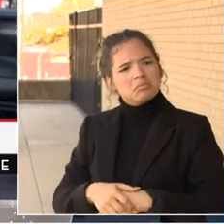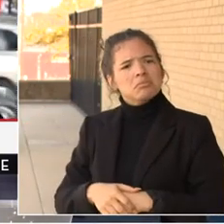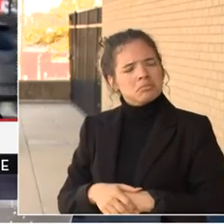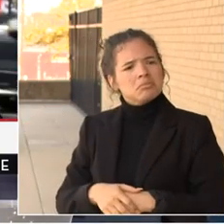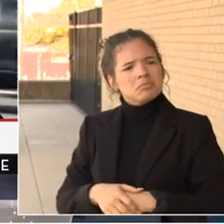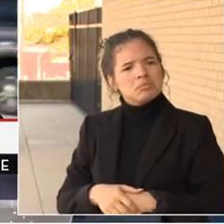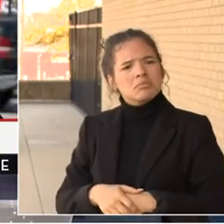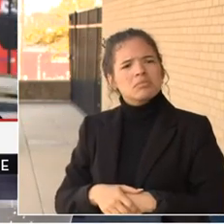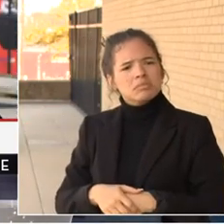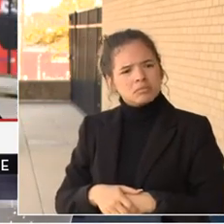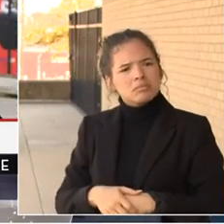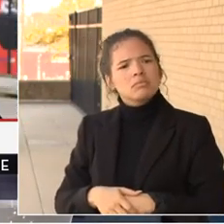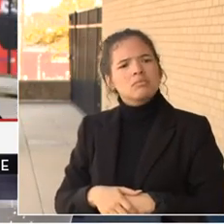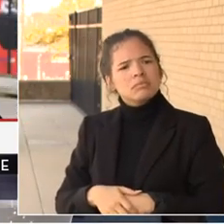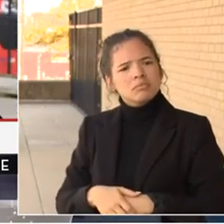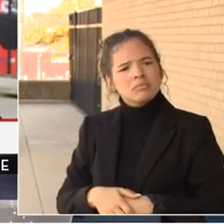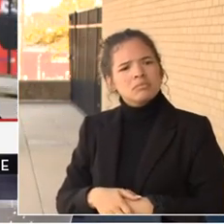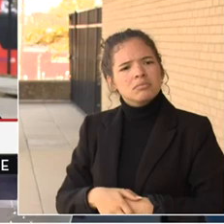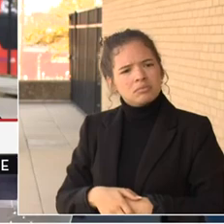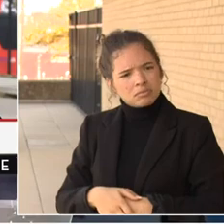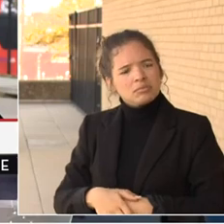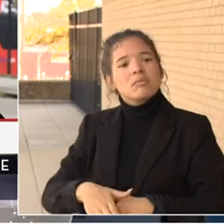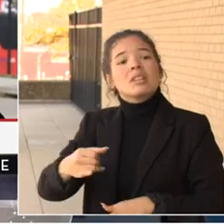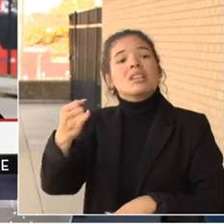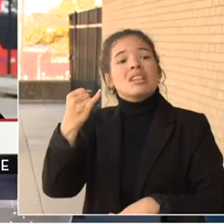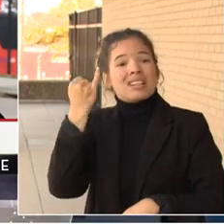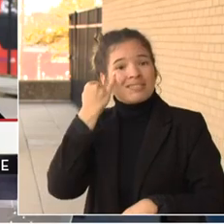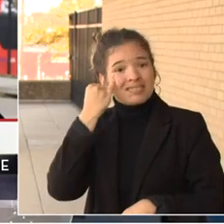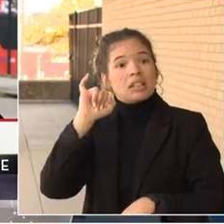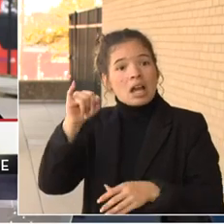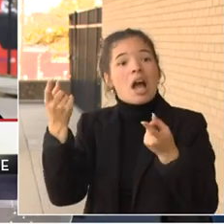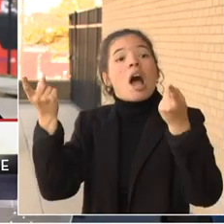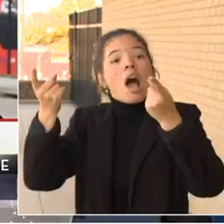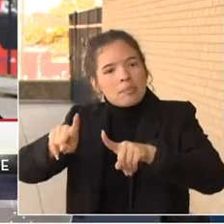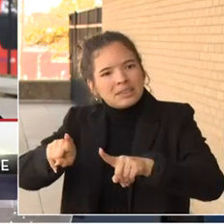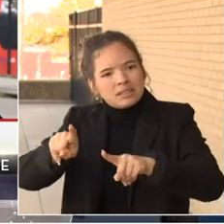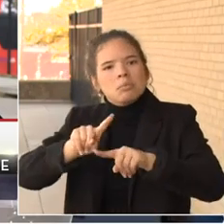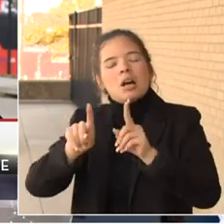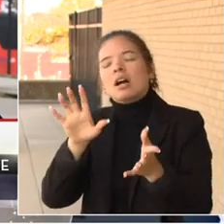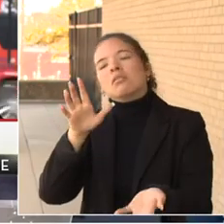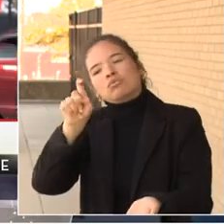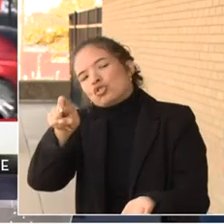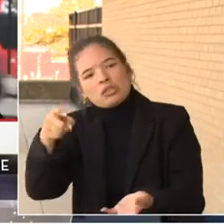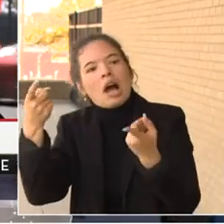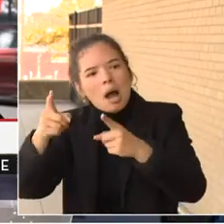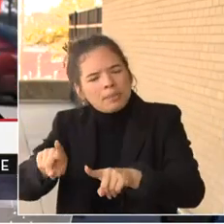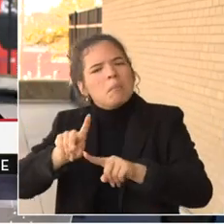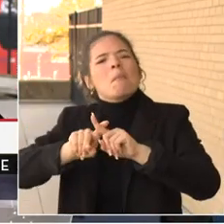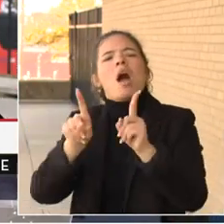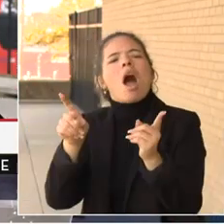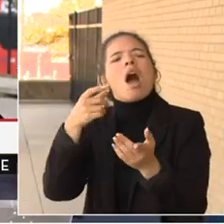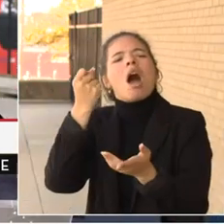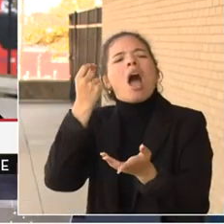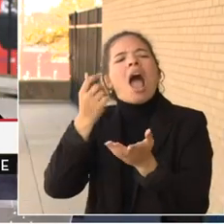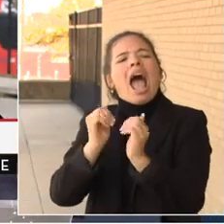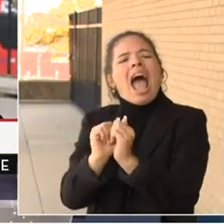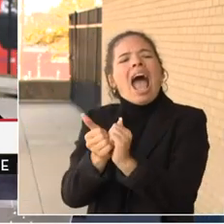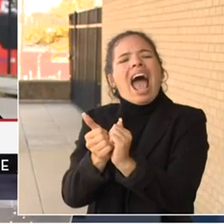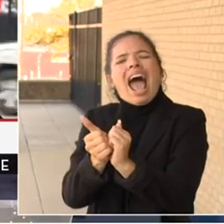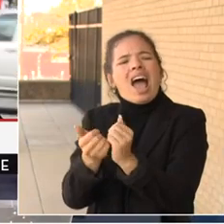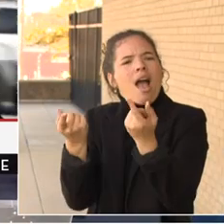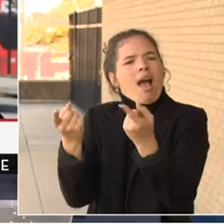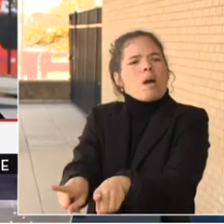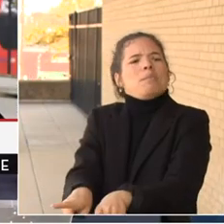happen. It's a matter of how it happens. Uh, I think having the ability to demand a jury trial as an important aspect of our criminal